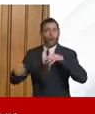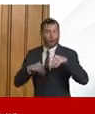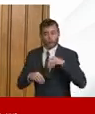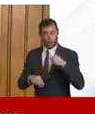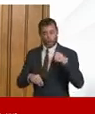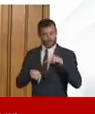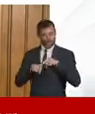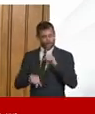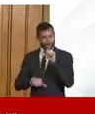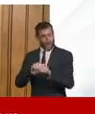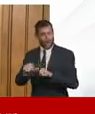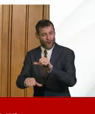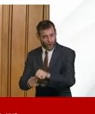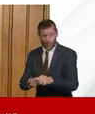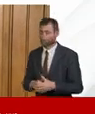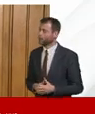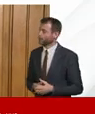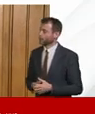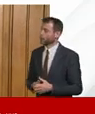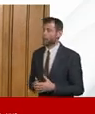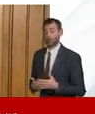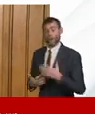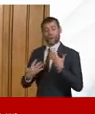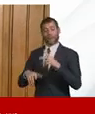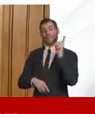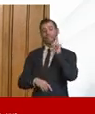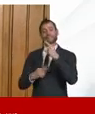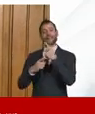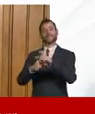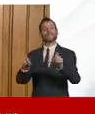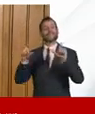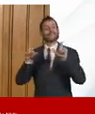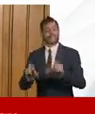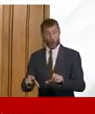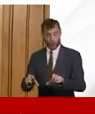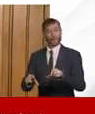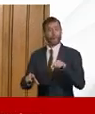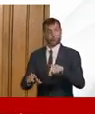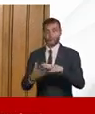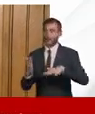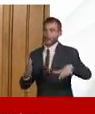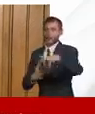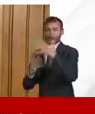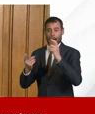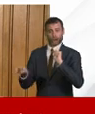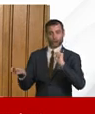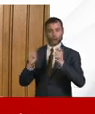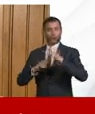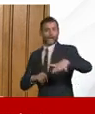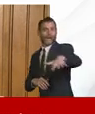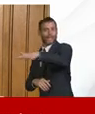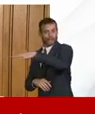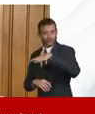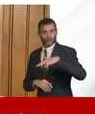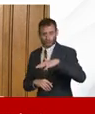interventions which are changing the way people live their lives that went in yesterday are to continue to do that um it's not at all clear i think